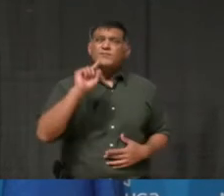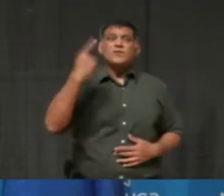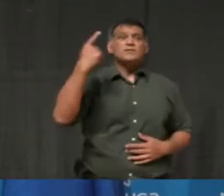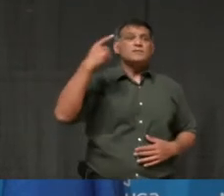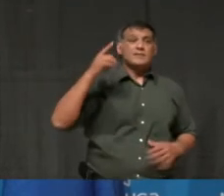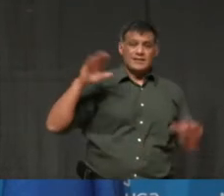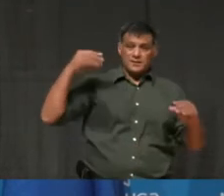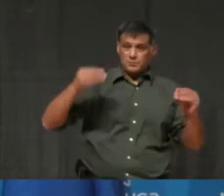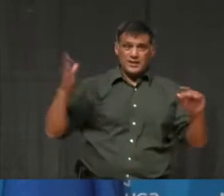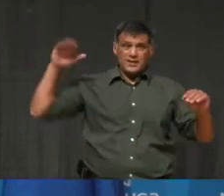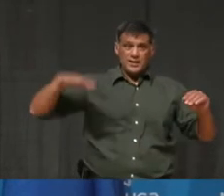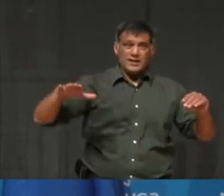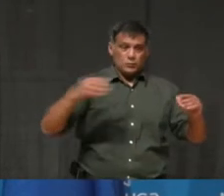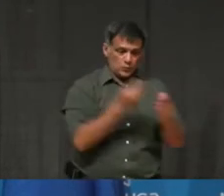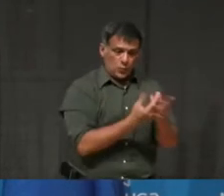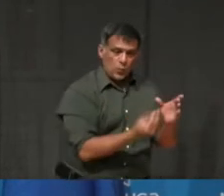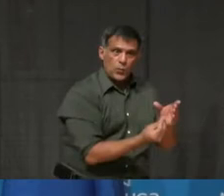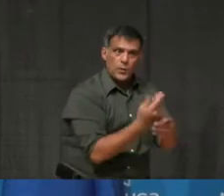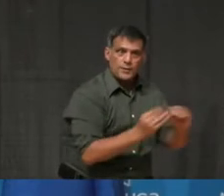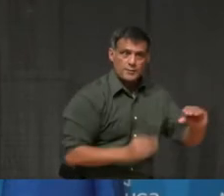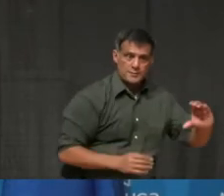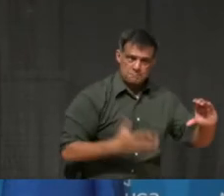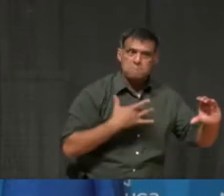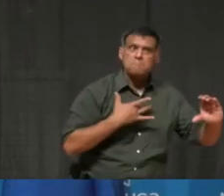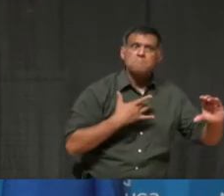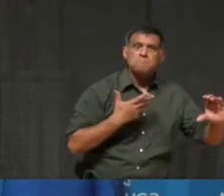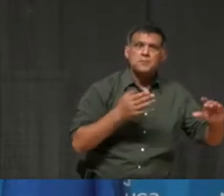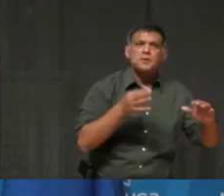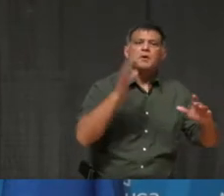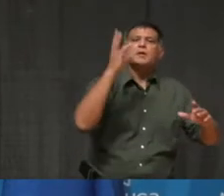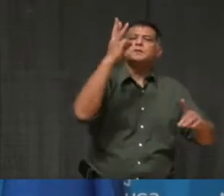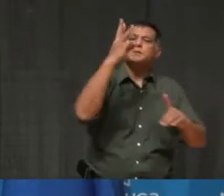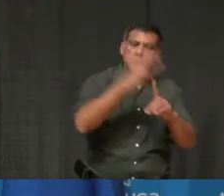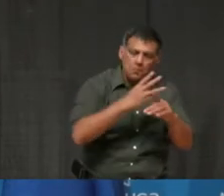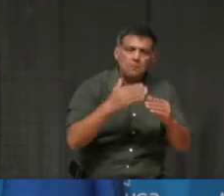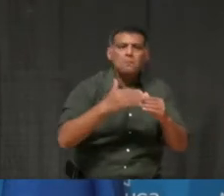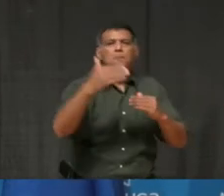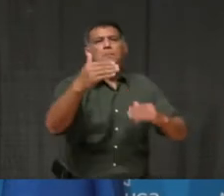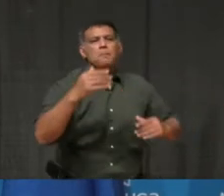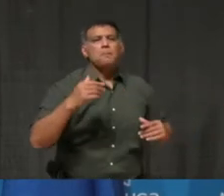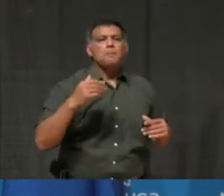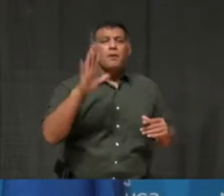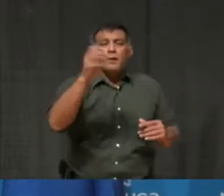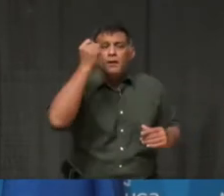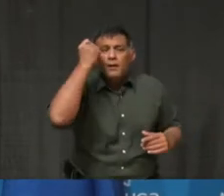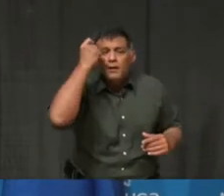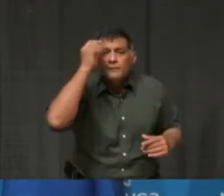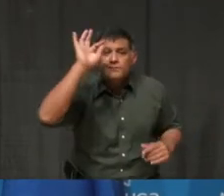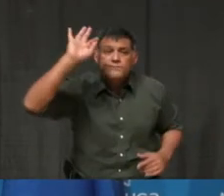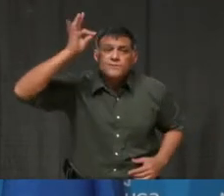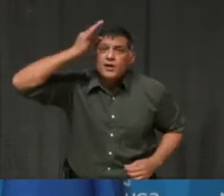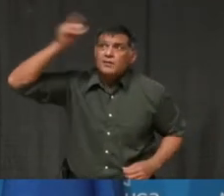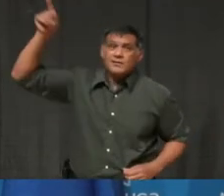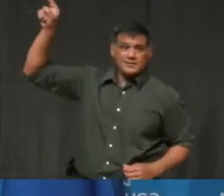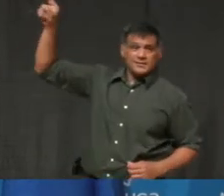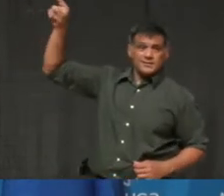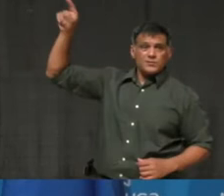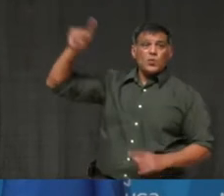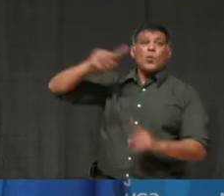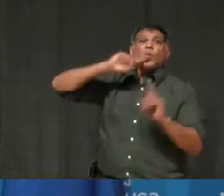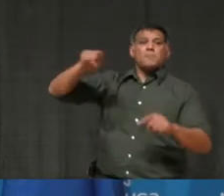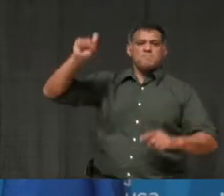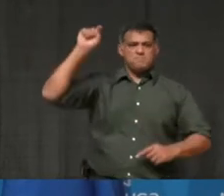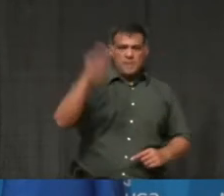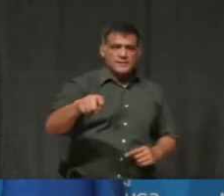our loans for six months. I believe that this was mandated by the federal government at the time. So it is